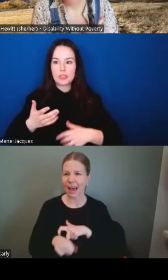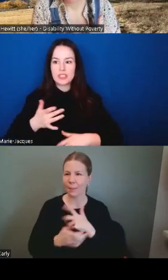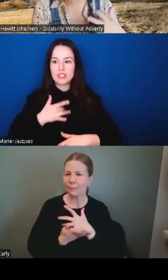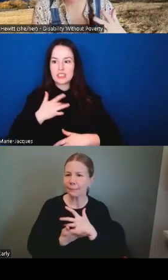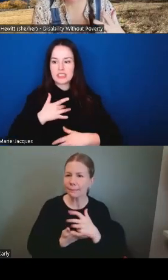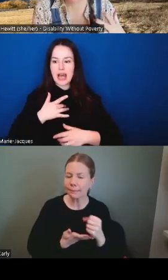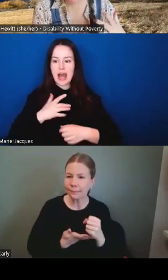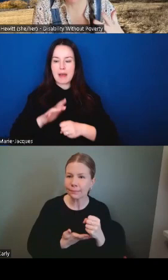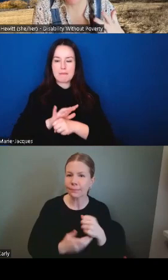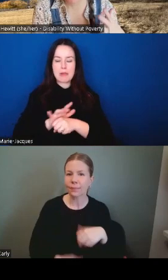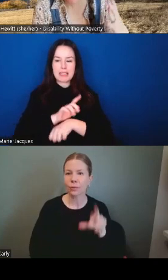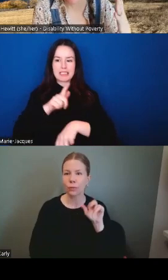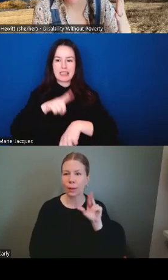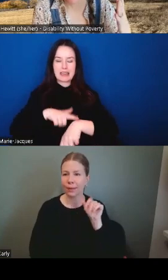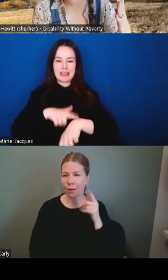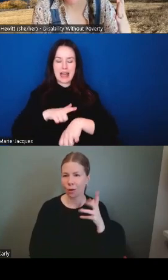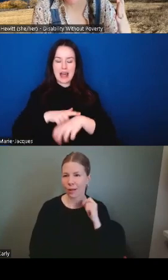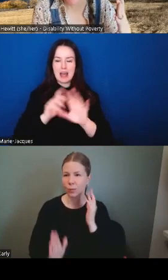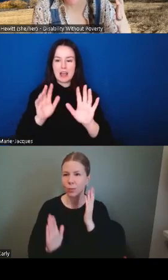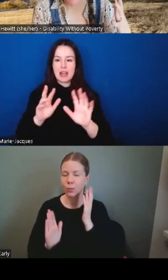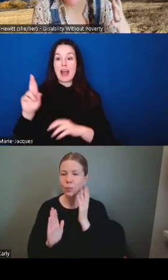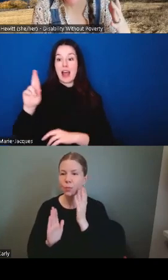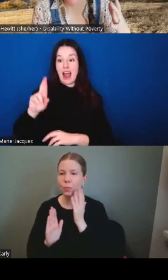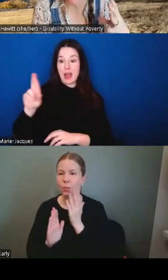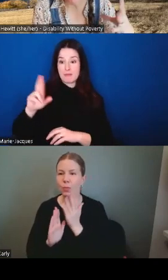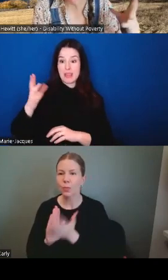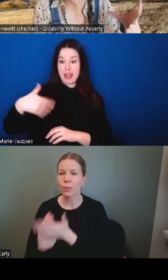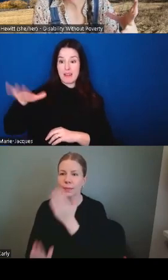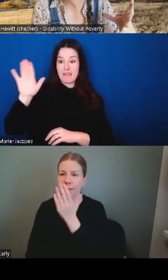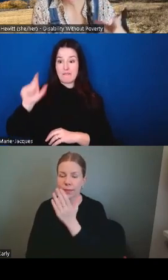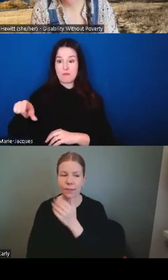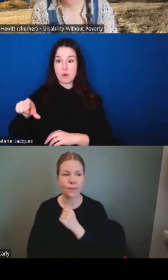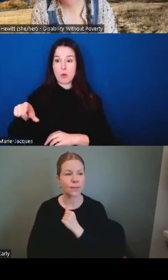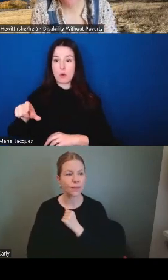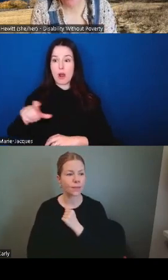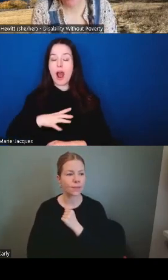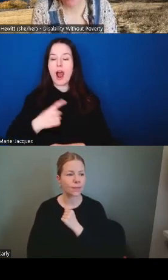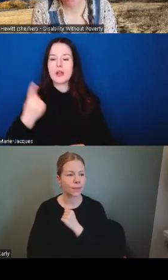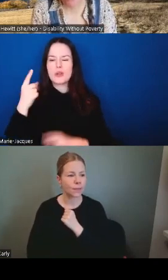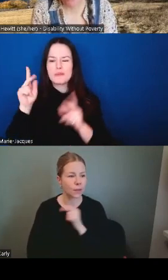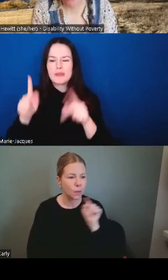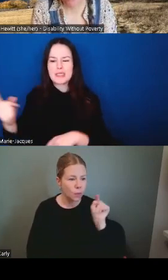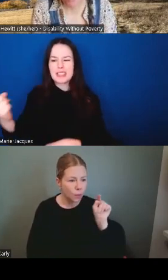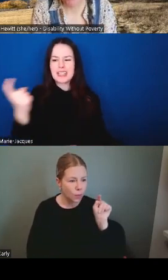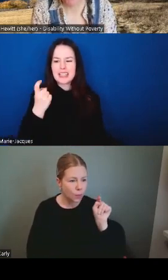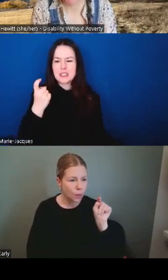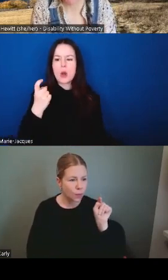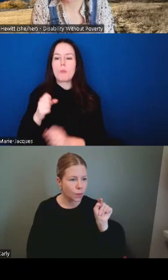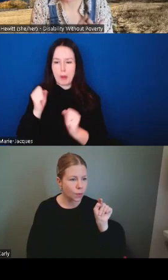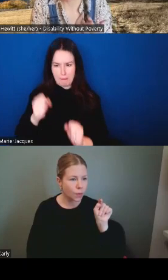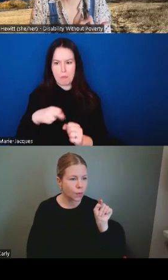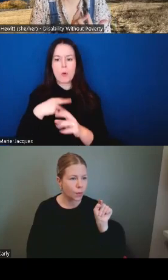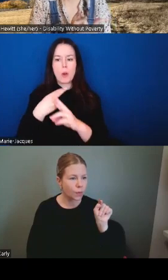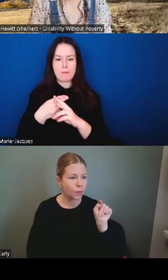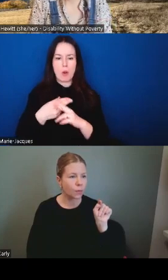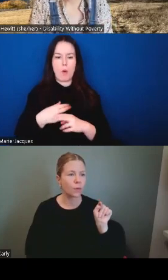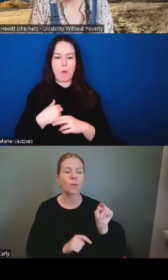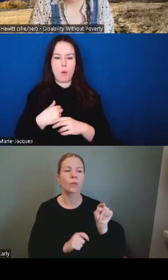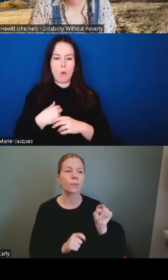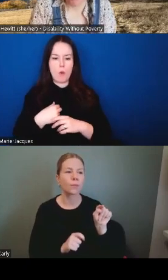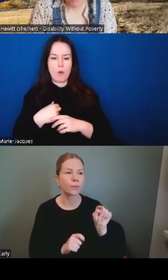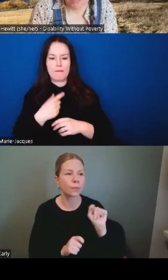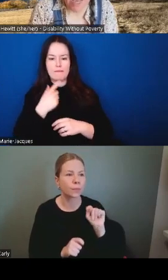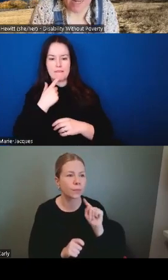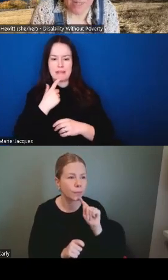oh sorry somebody is asking me there's a question i can answer relatively easy it's not what is the exact figure